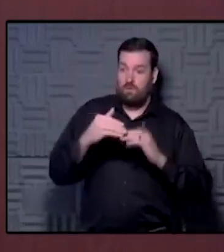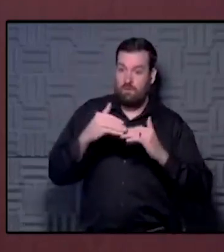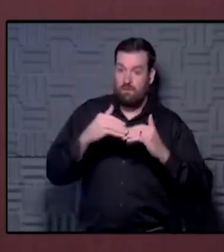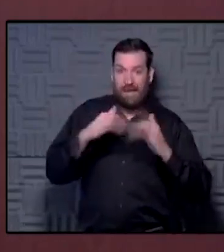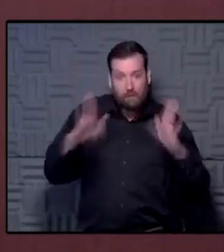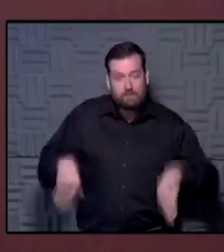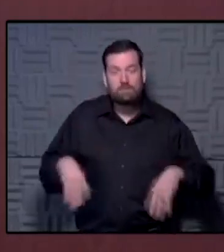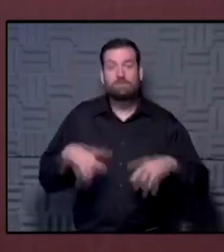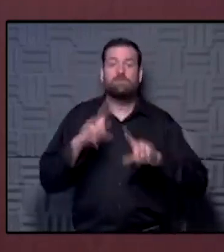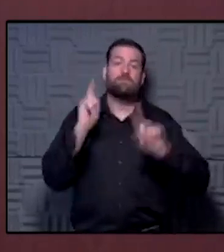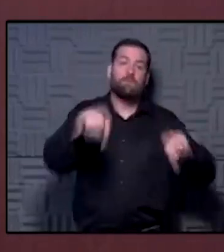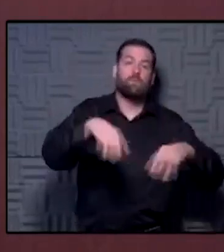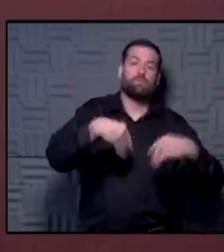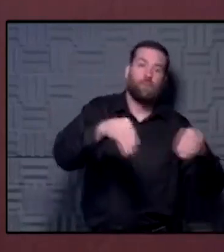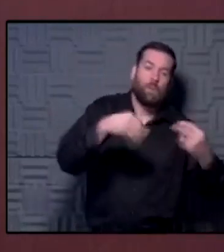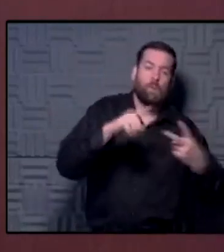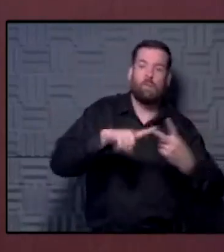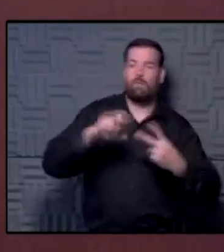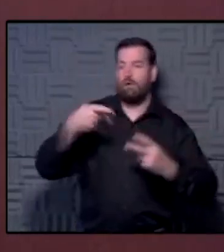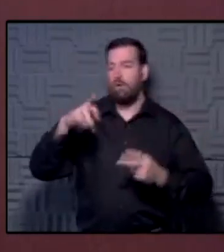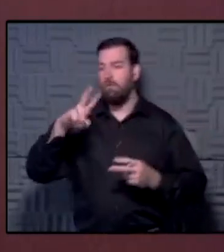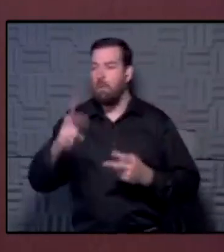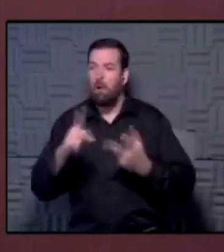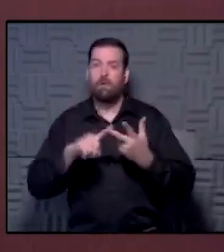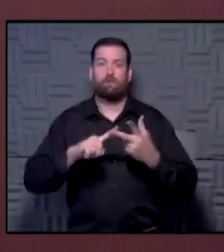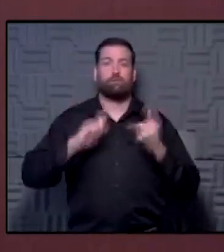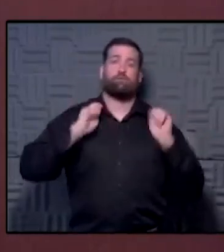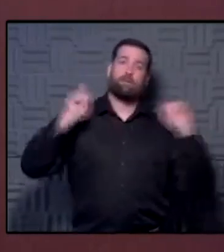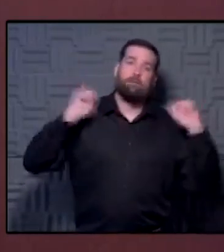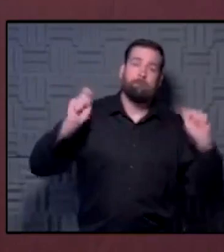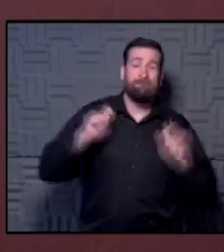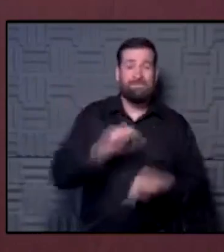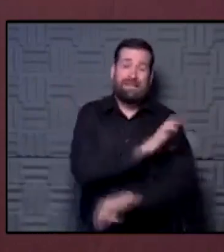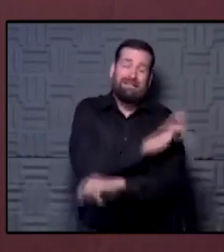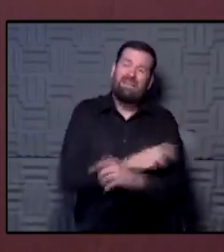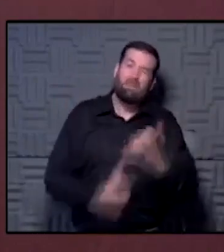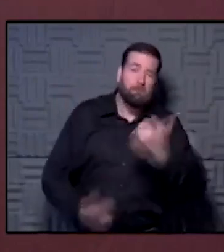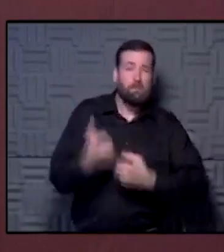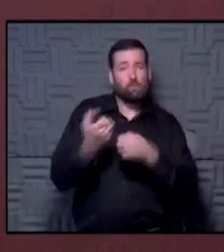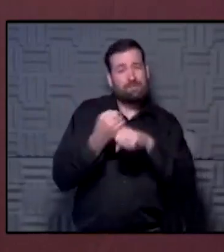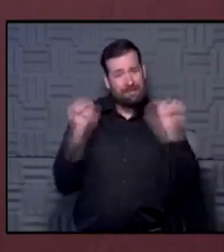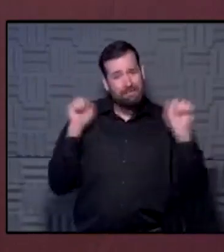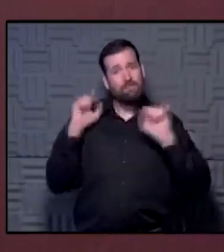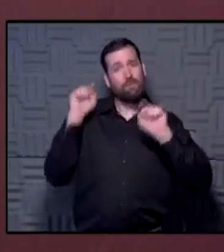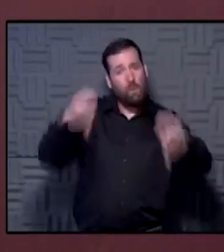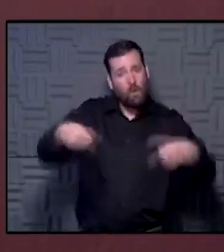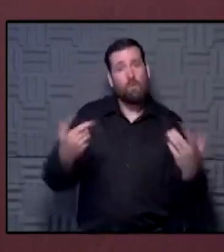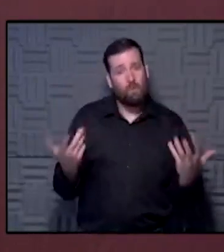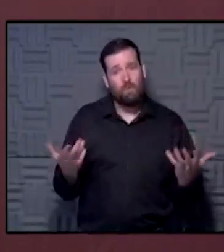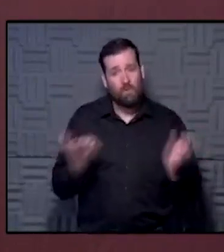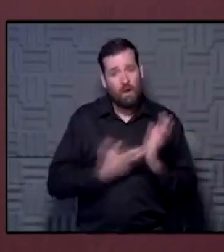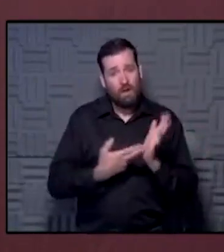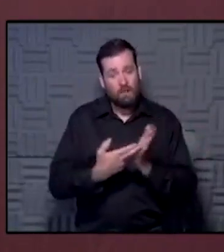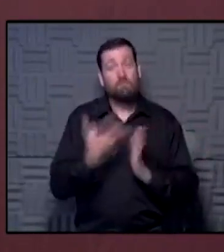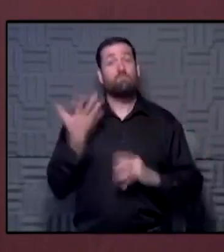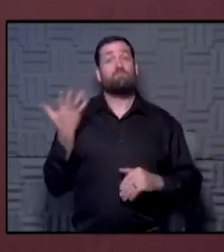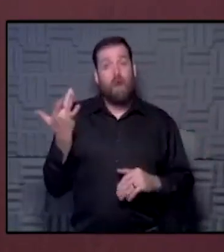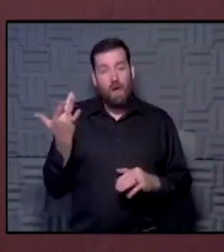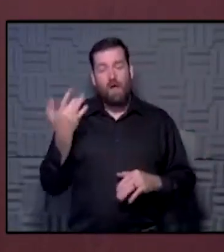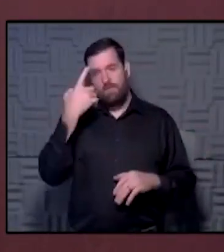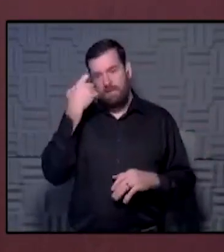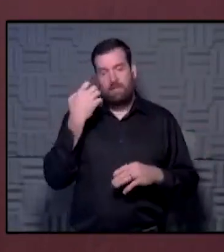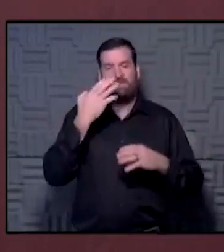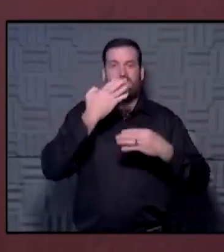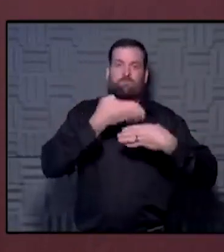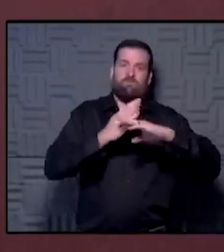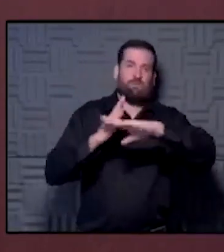the store, go to the park, go to the gym. The clinic is probably the safest place to go to because of all the